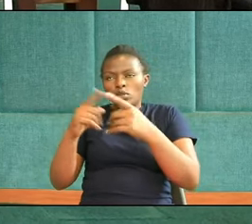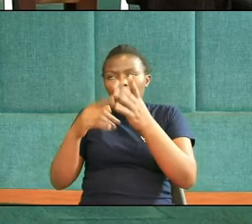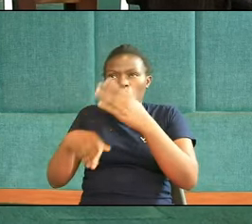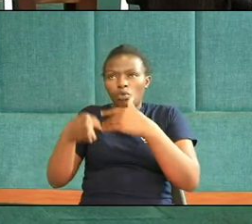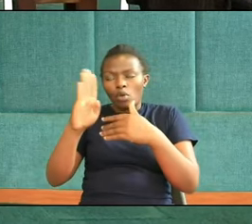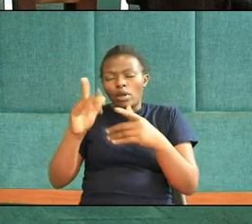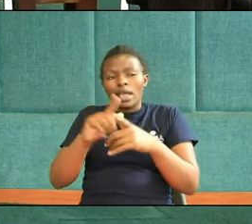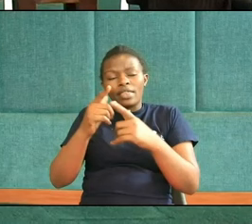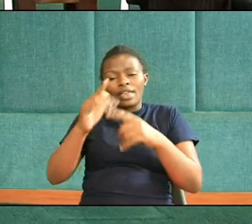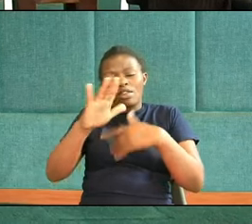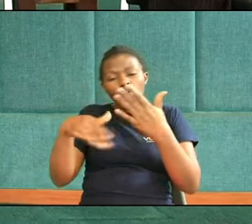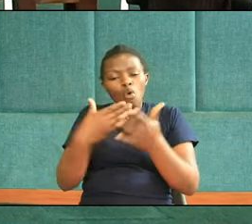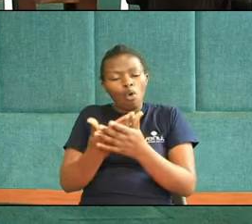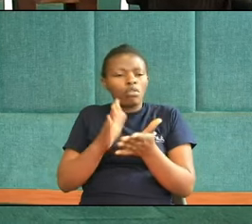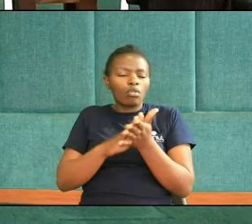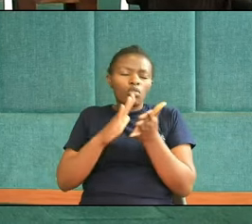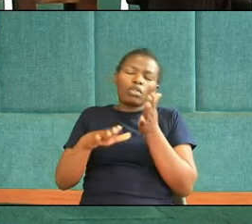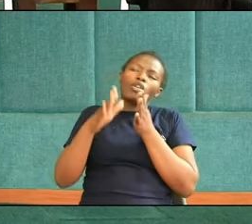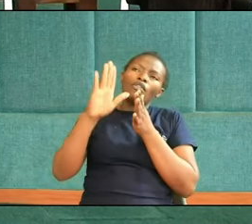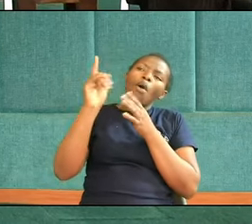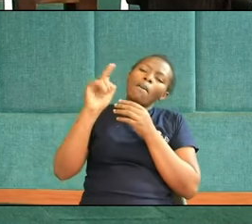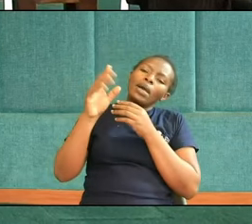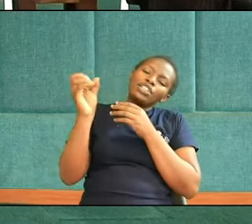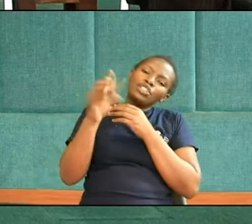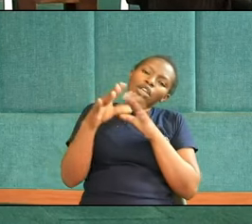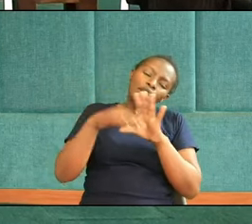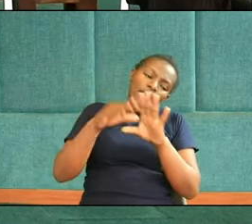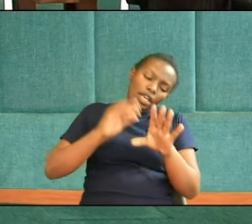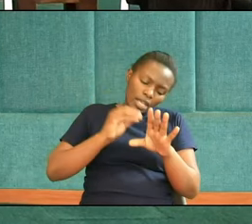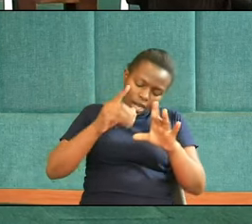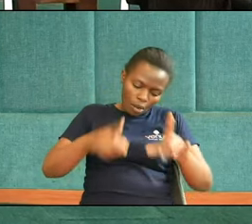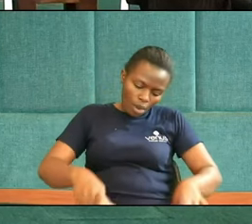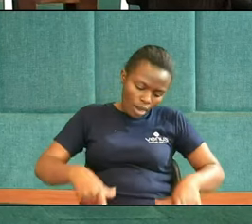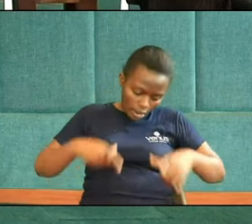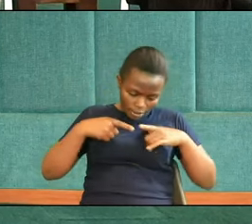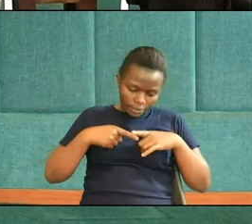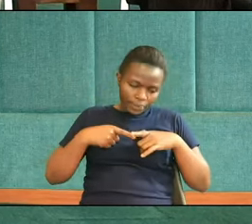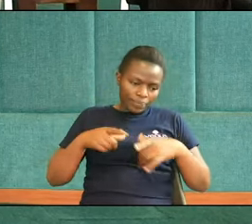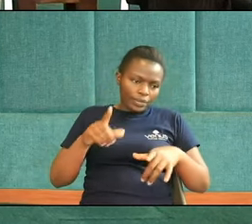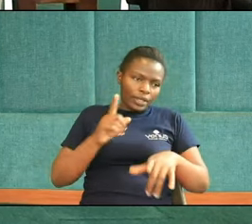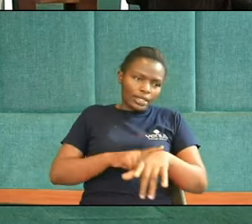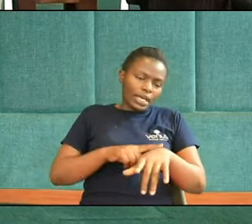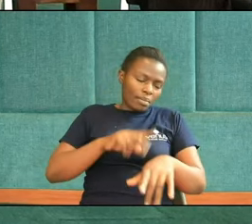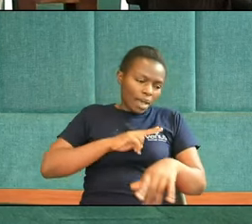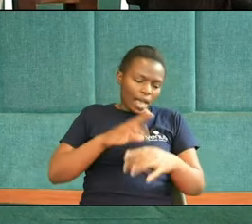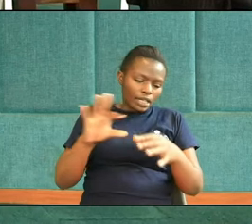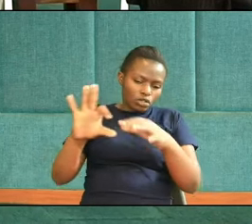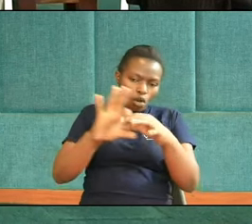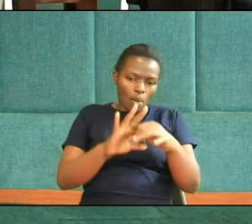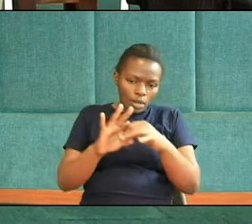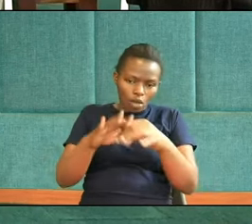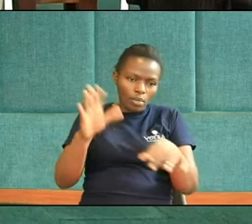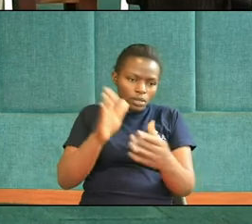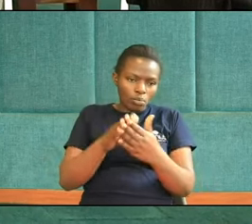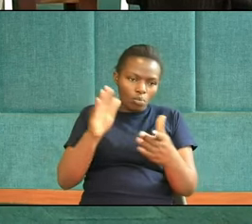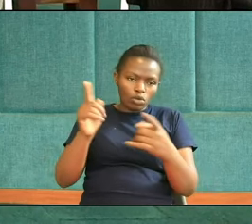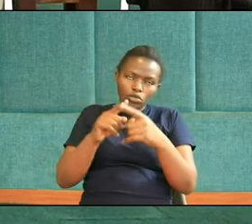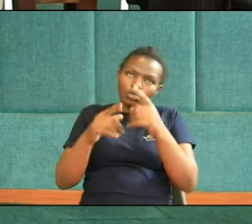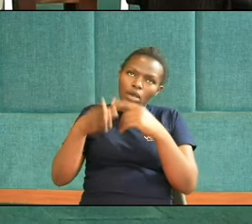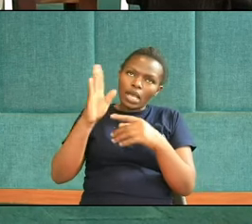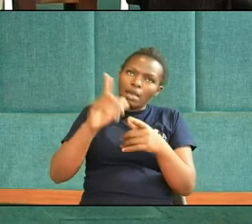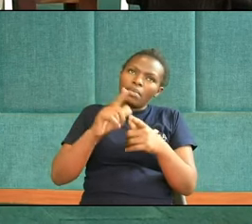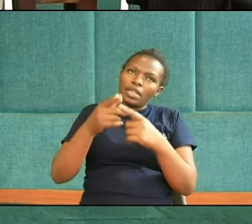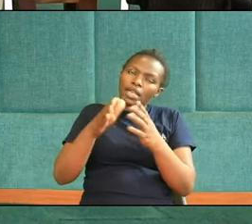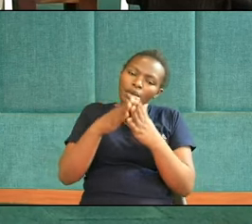Within us You know That's an actual Promise by God That the more That we commit To him The more that We become Like him